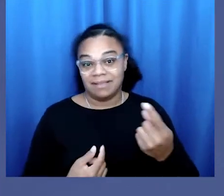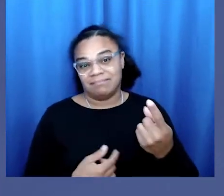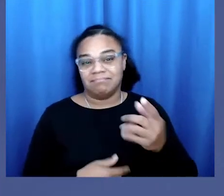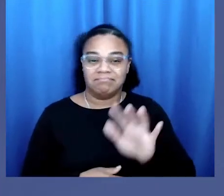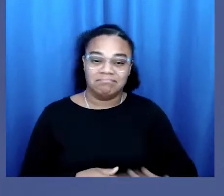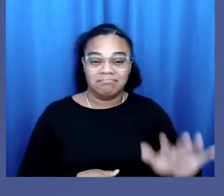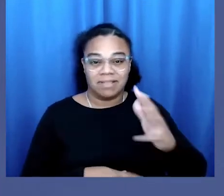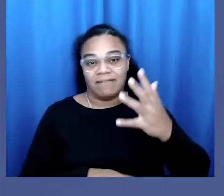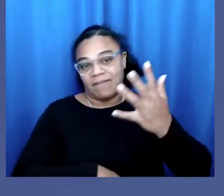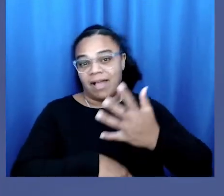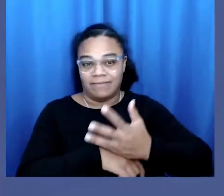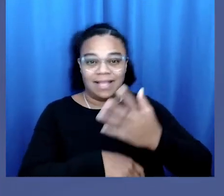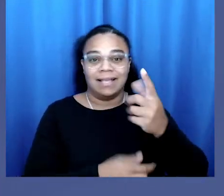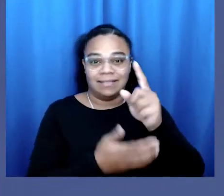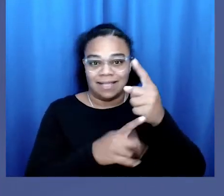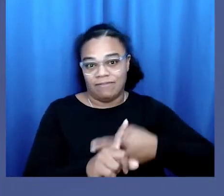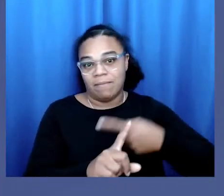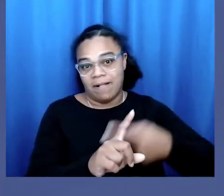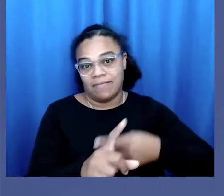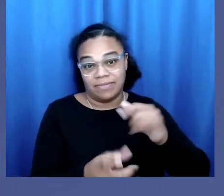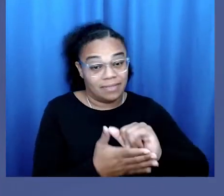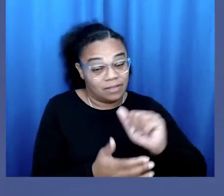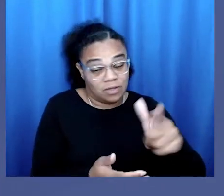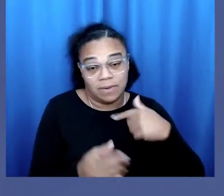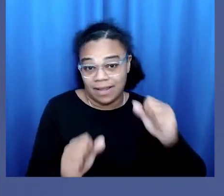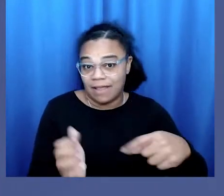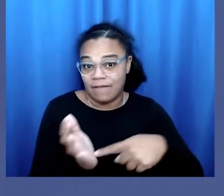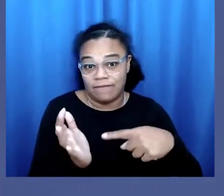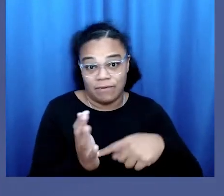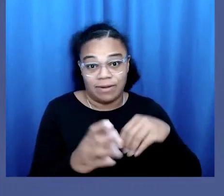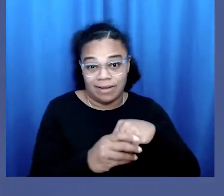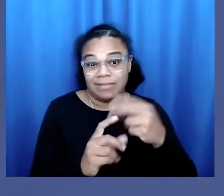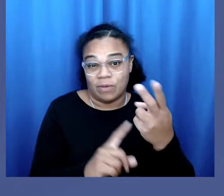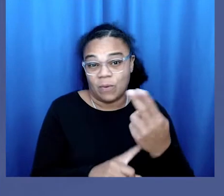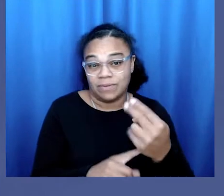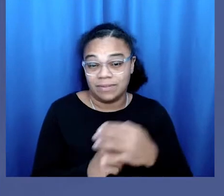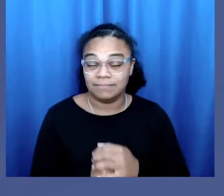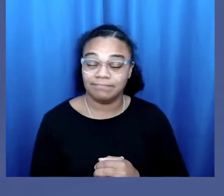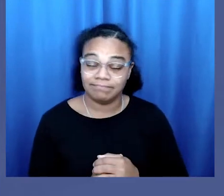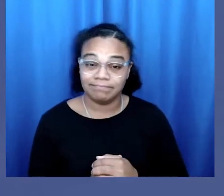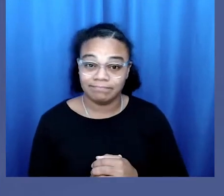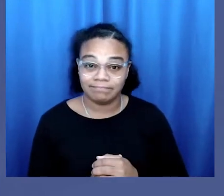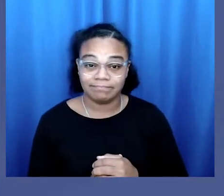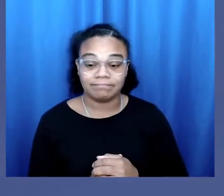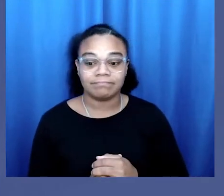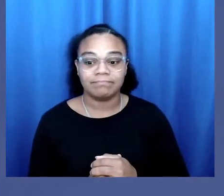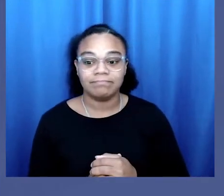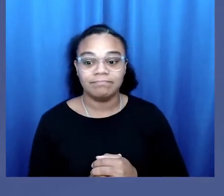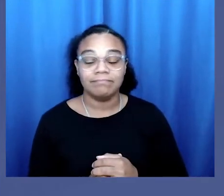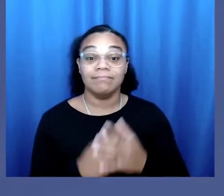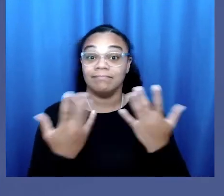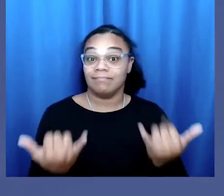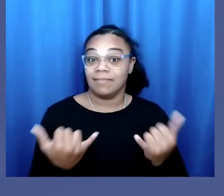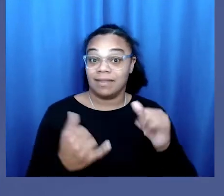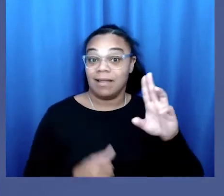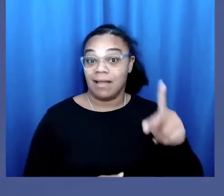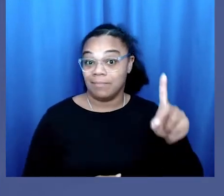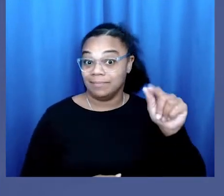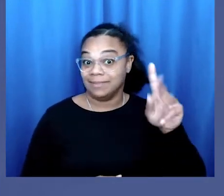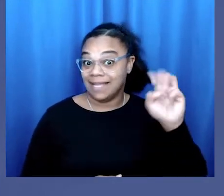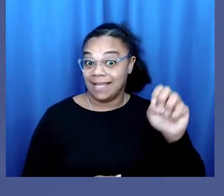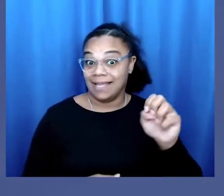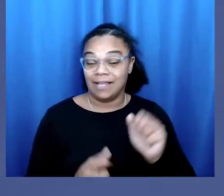for about five days each month. That is all we can afford at the hotel I am allowed to stay at. Update.